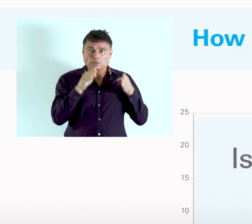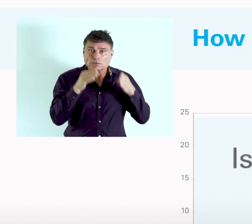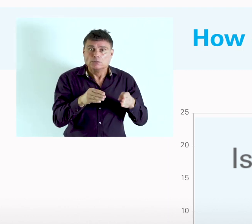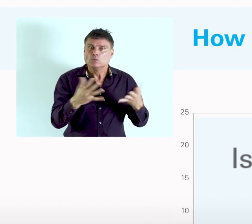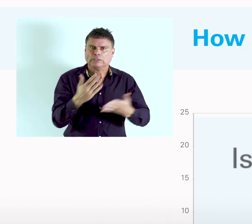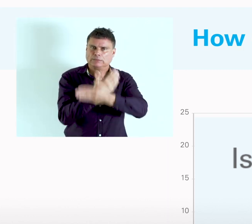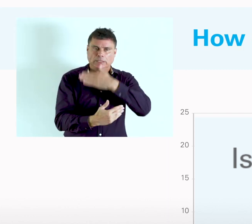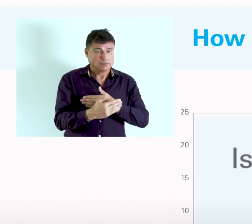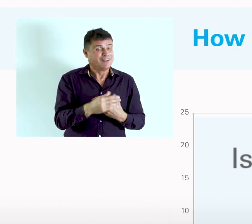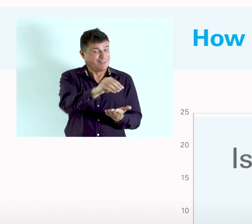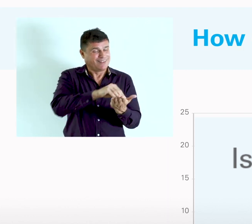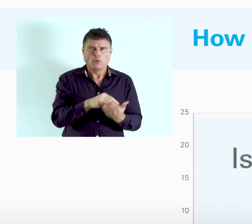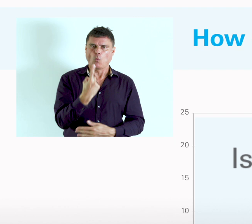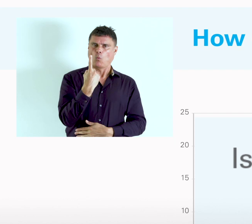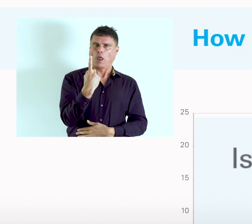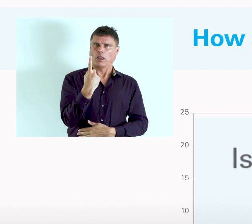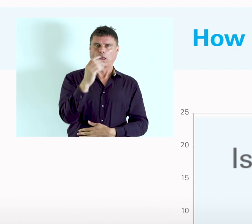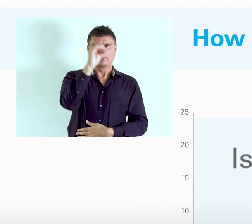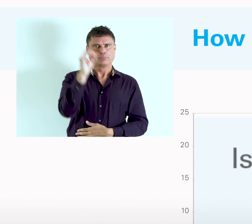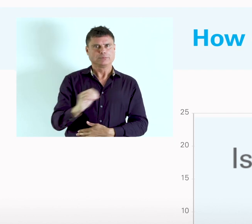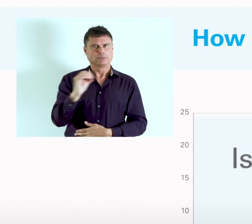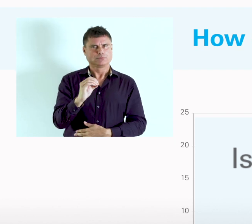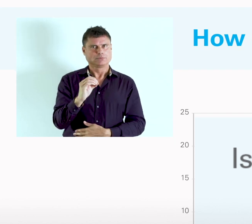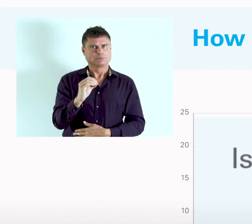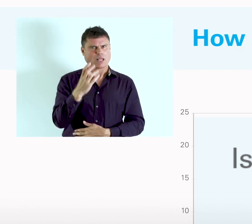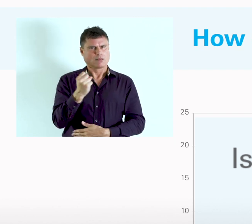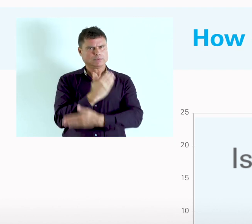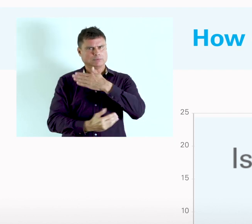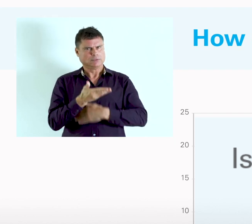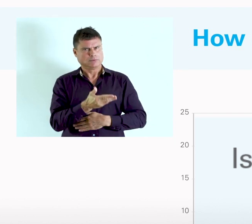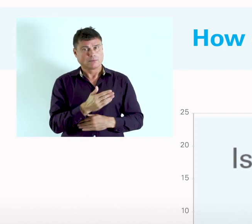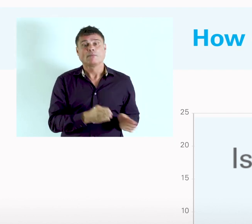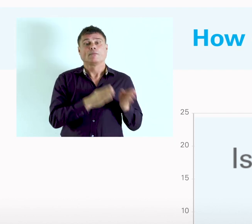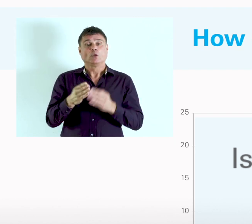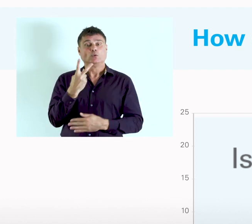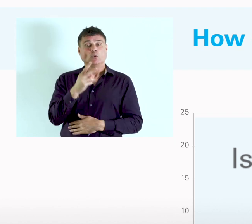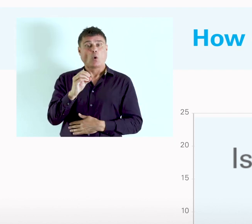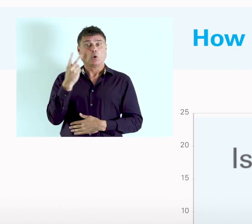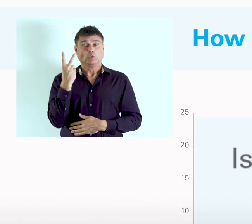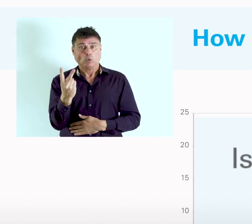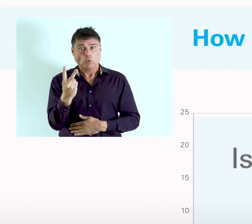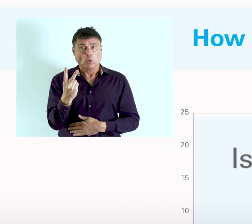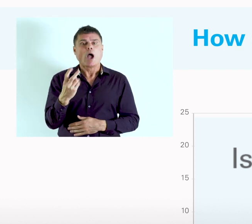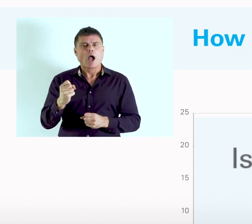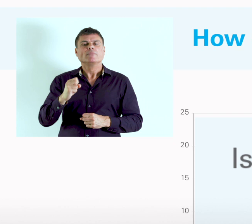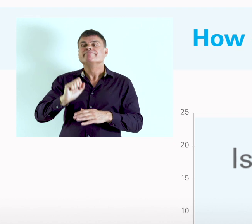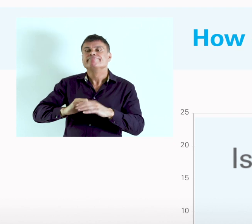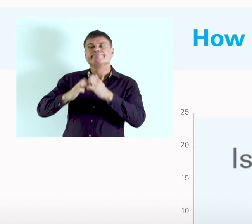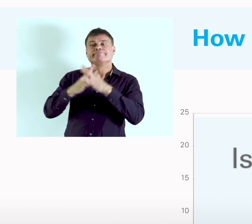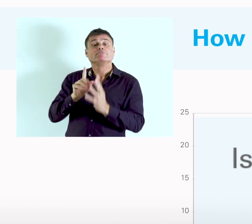disability prevalence of 1%. In 2002, another census was